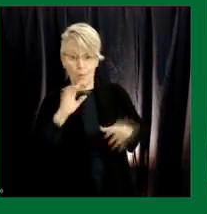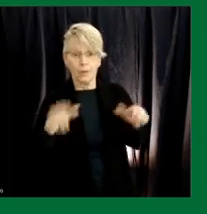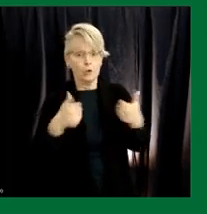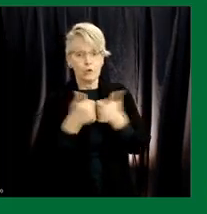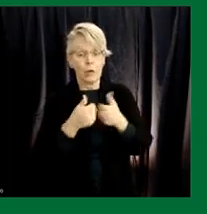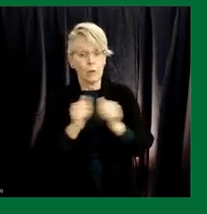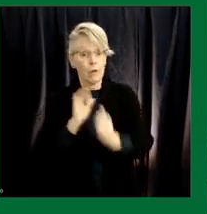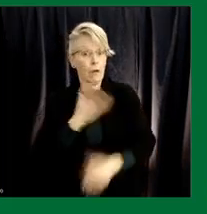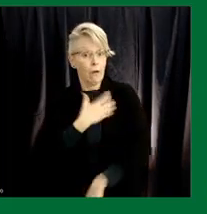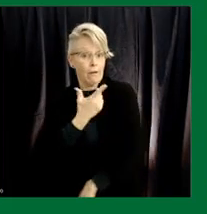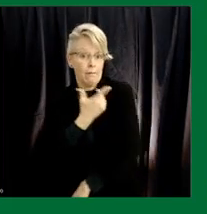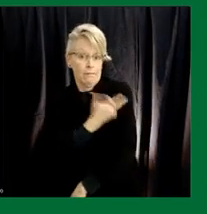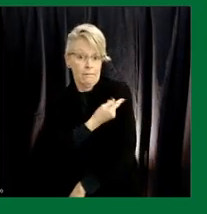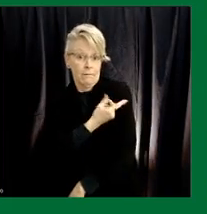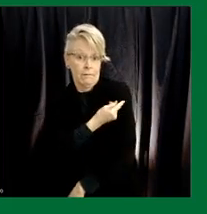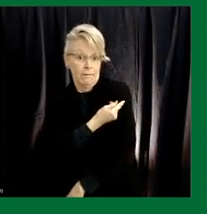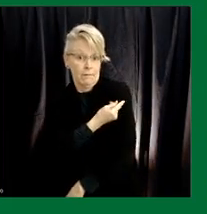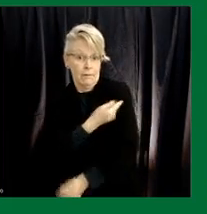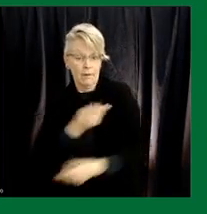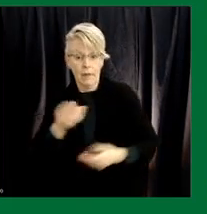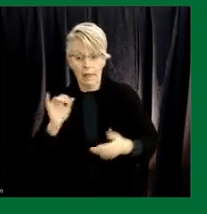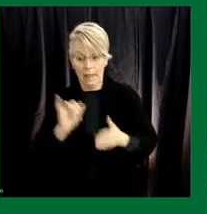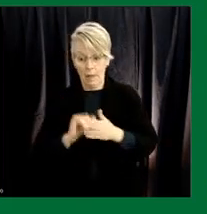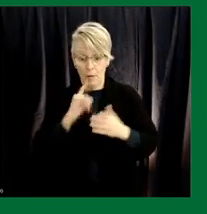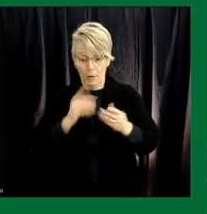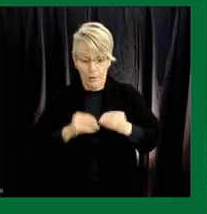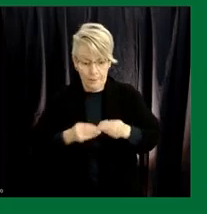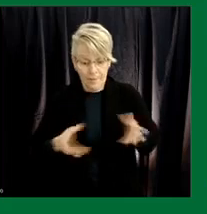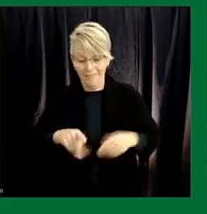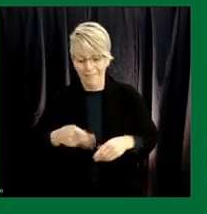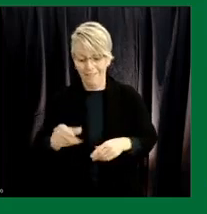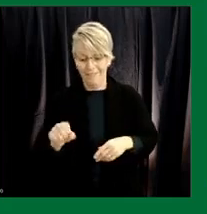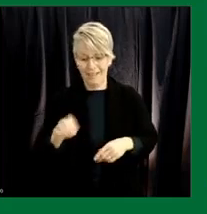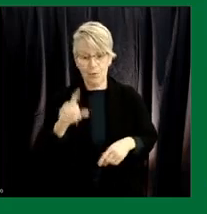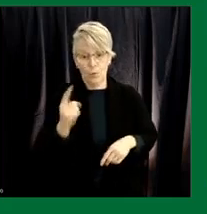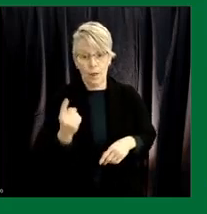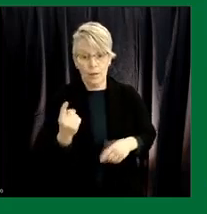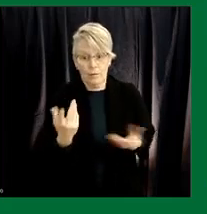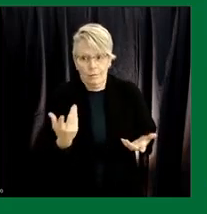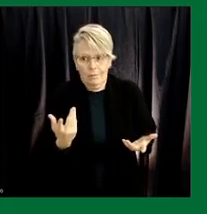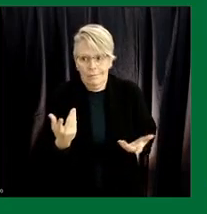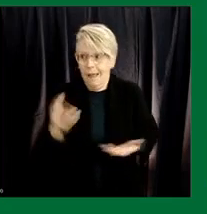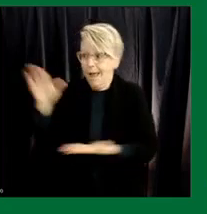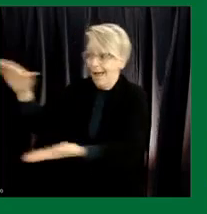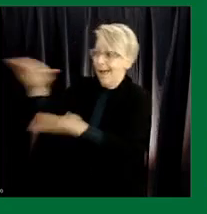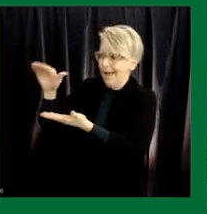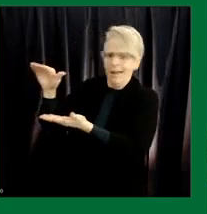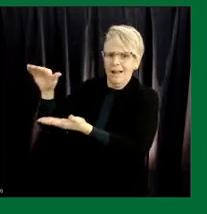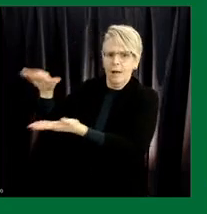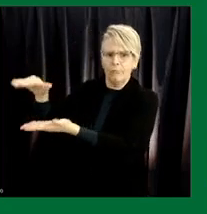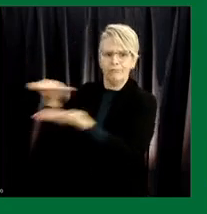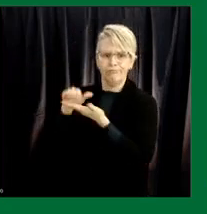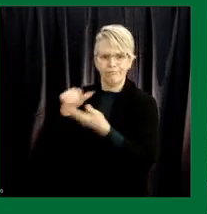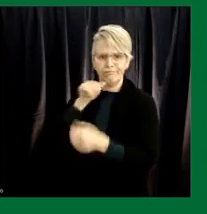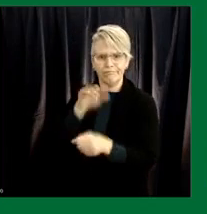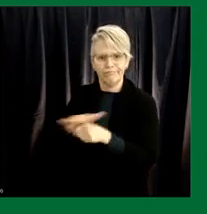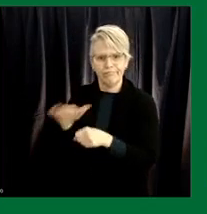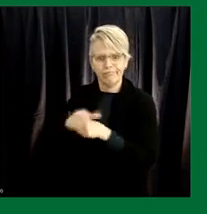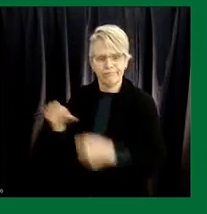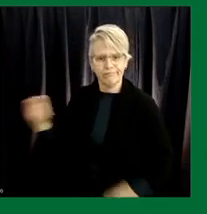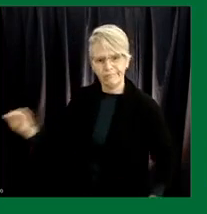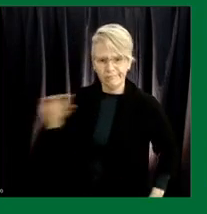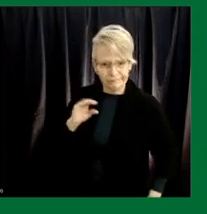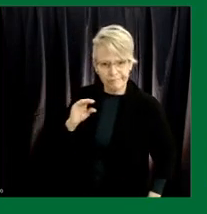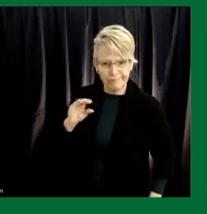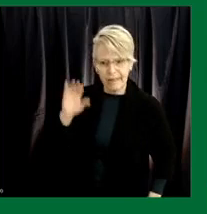vaccine um uh rollout in in in particular in phase one is the lack of vaccines how many you know the the conversation we're having